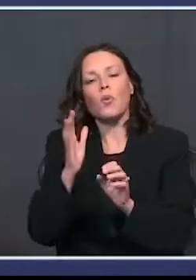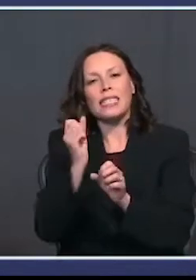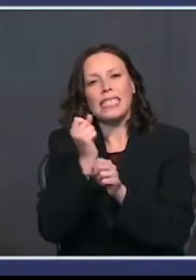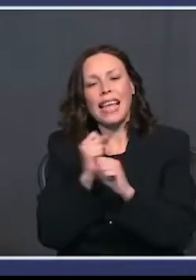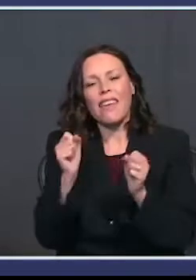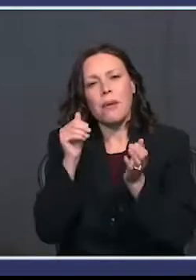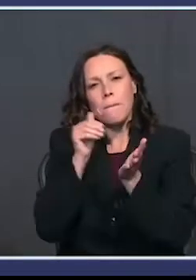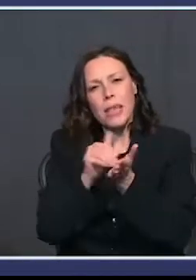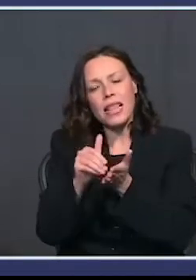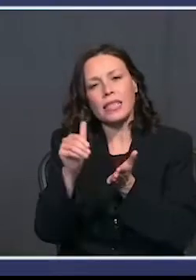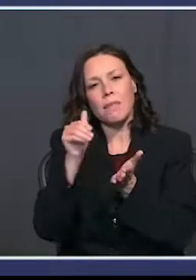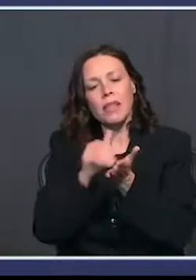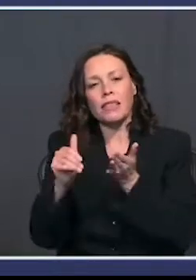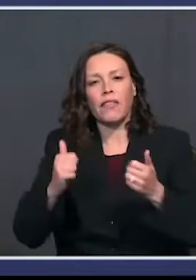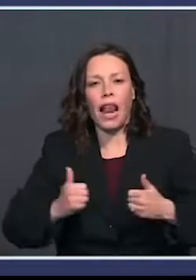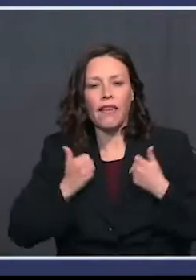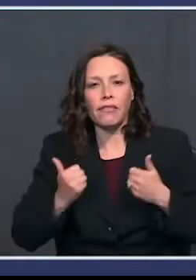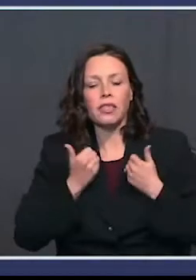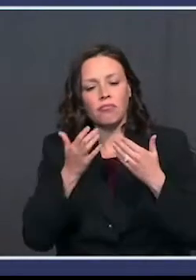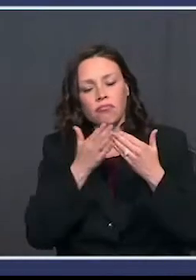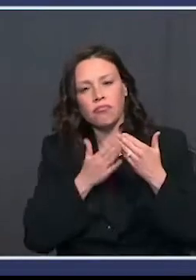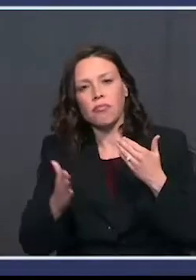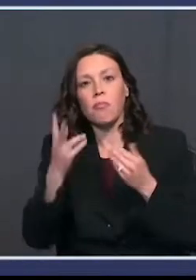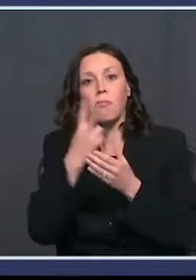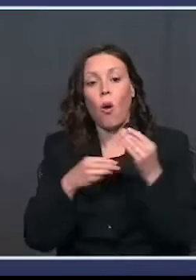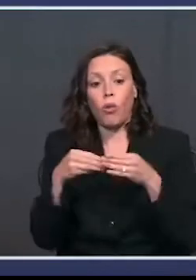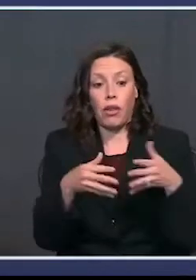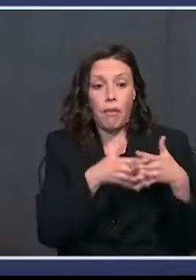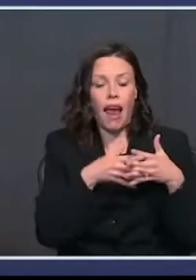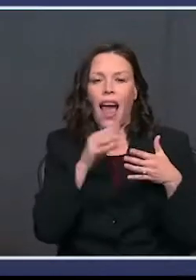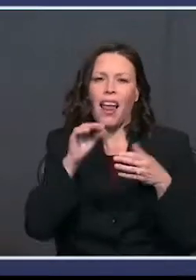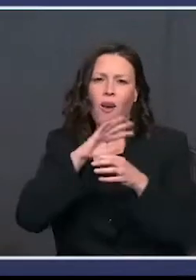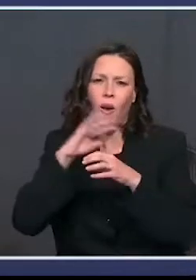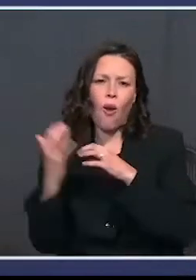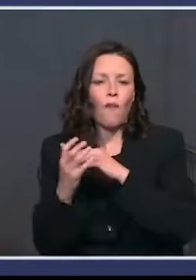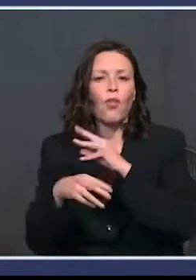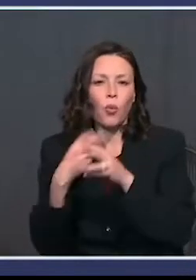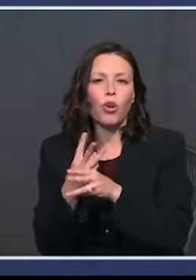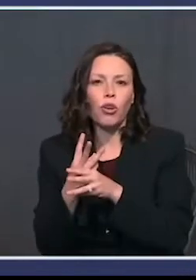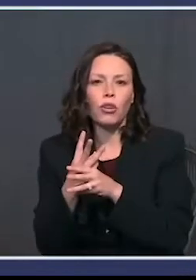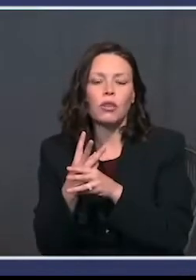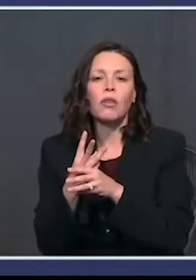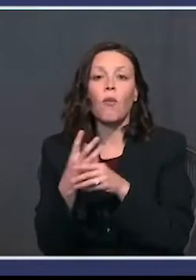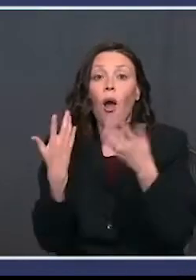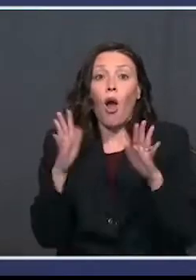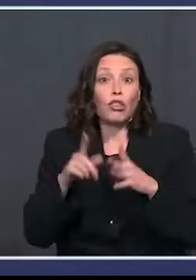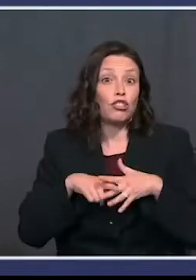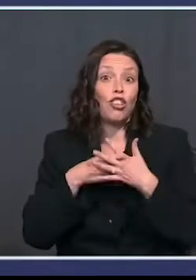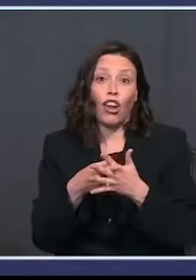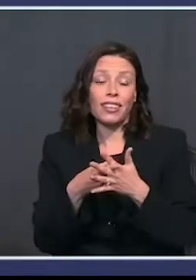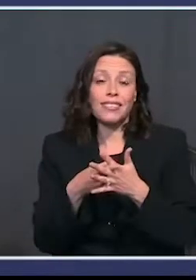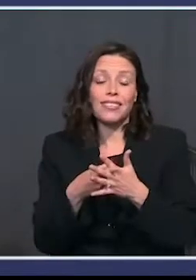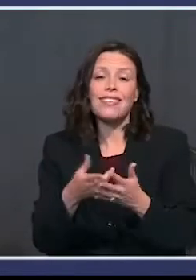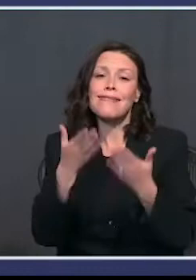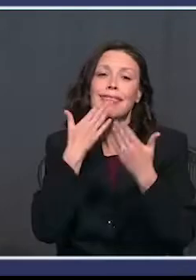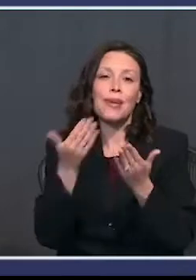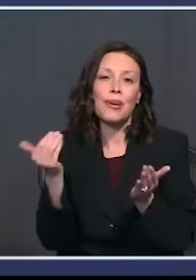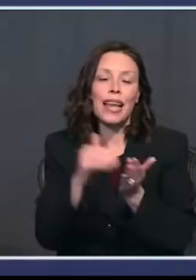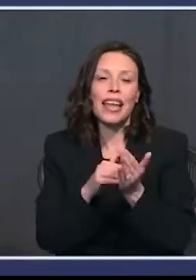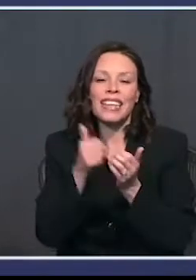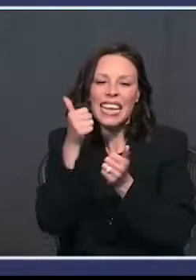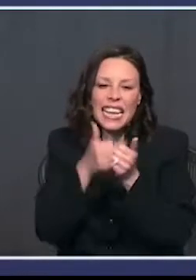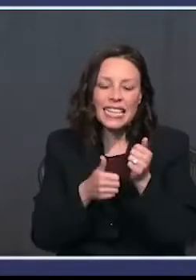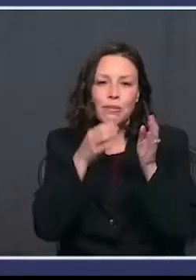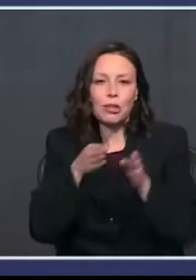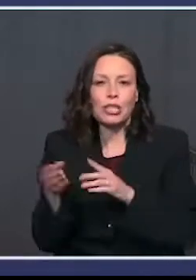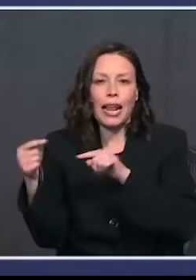millions and millions of lives, both in our country and all over the world. And we've already started. Thank you again to every